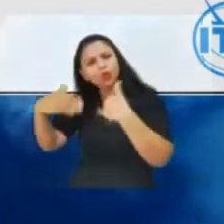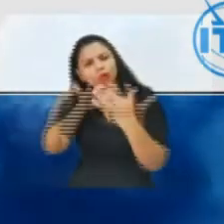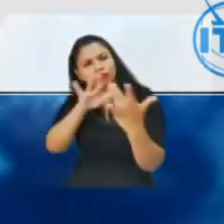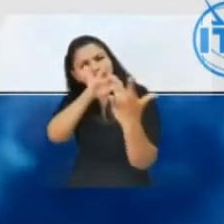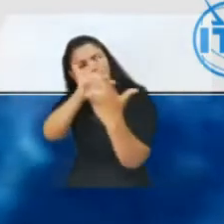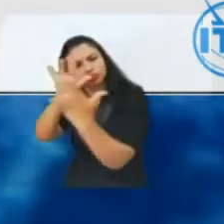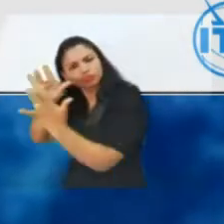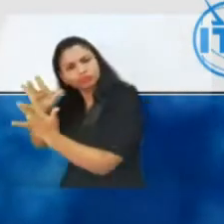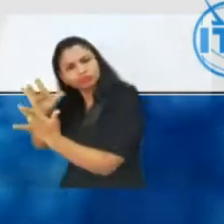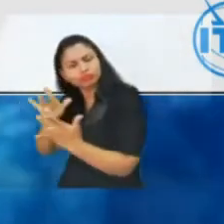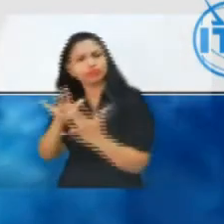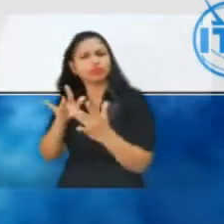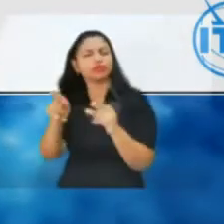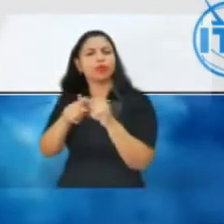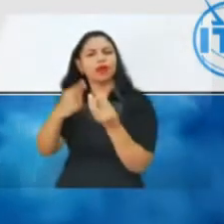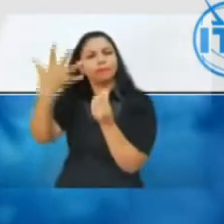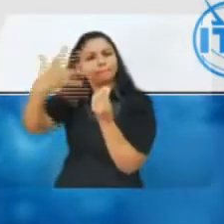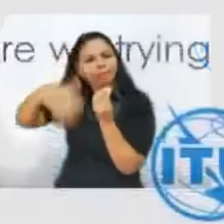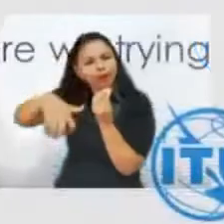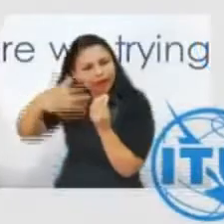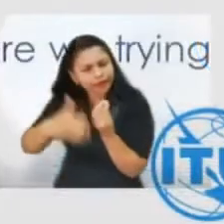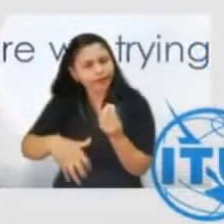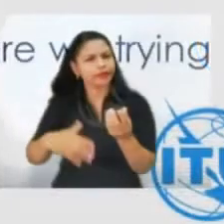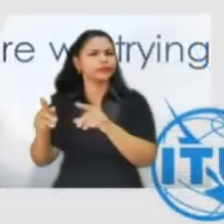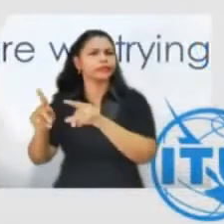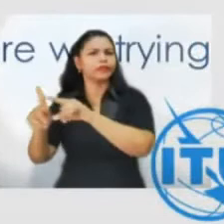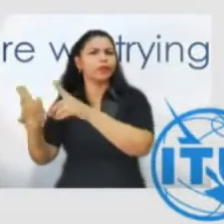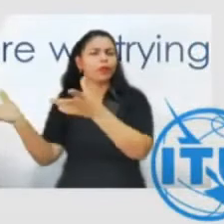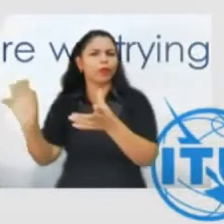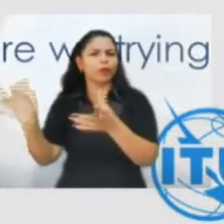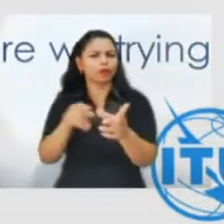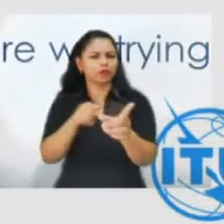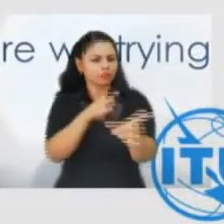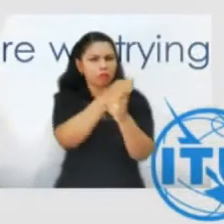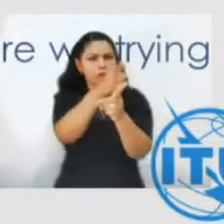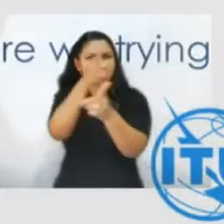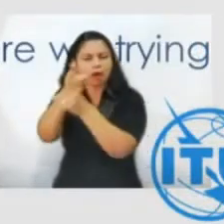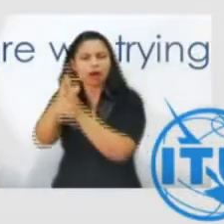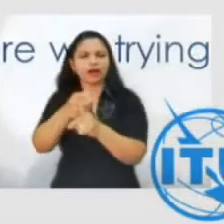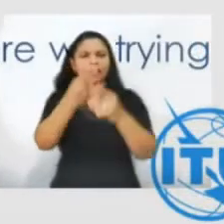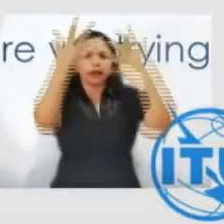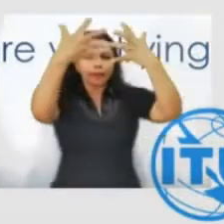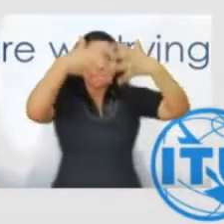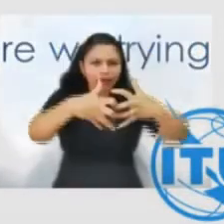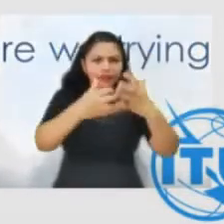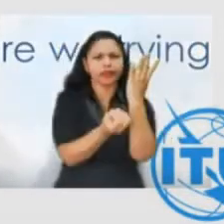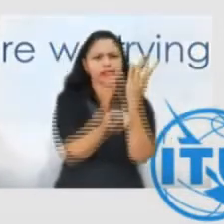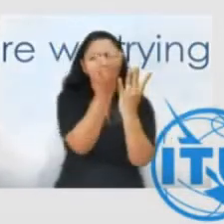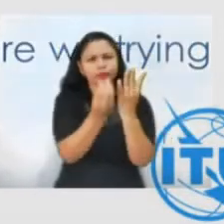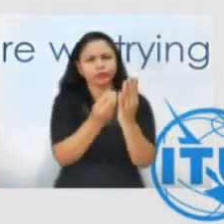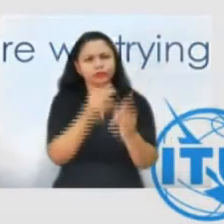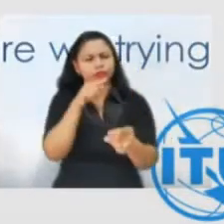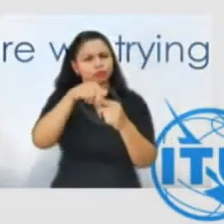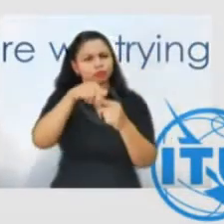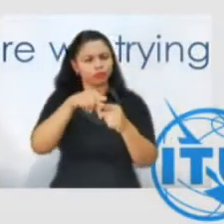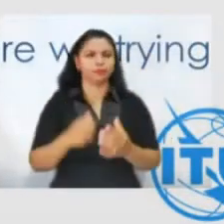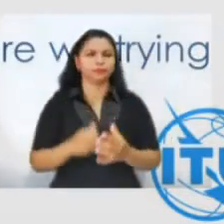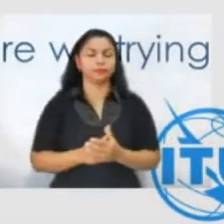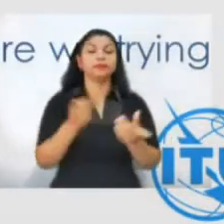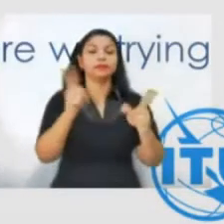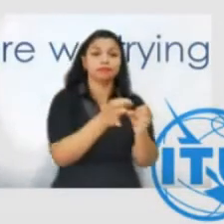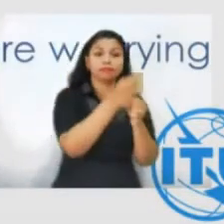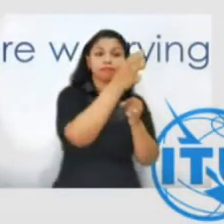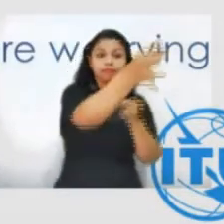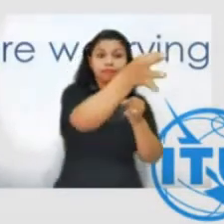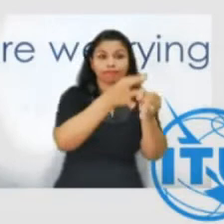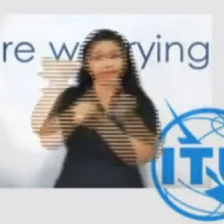to the machines and the objects and the increase of the industries and also to link in the